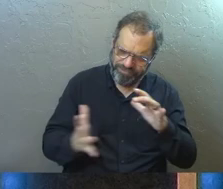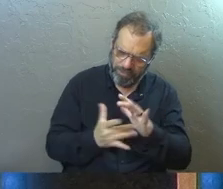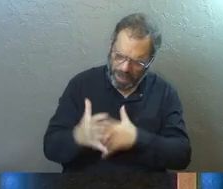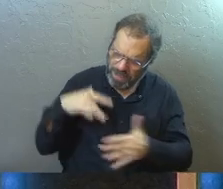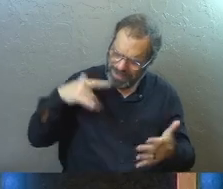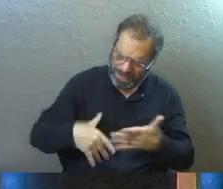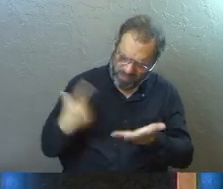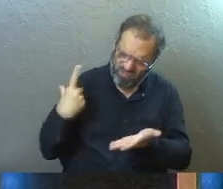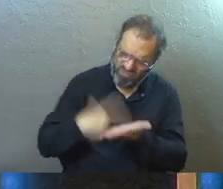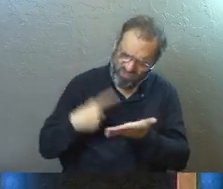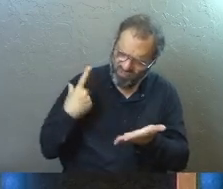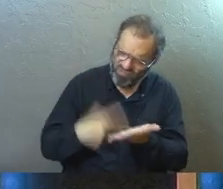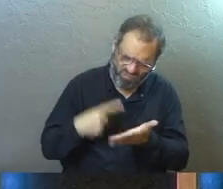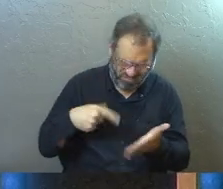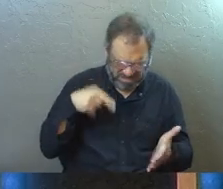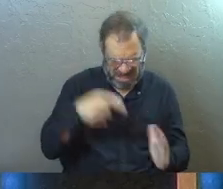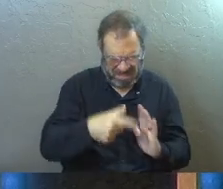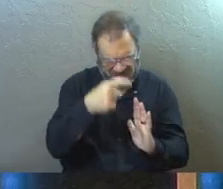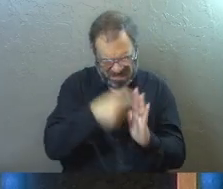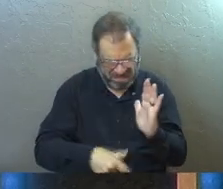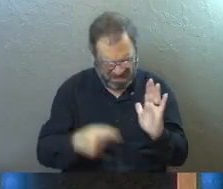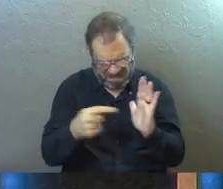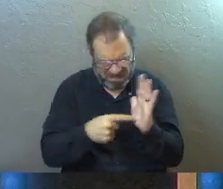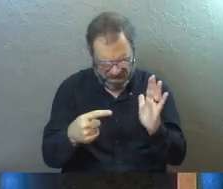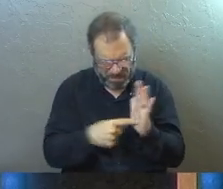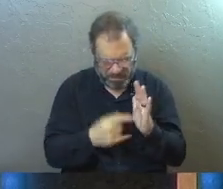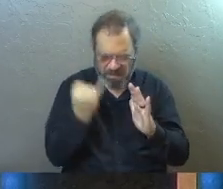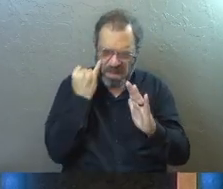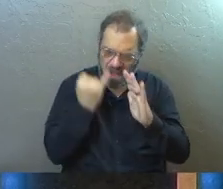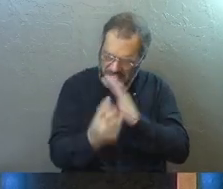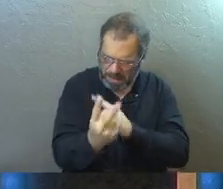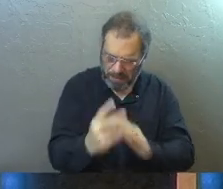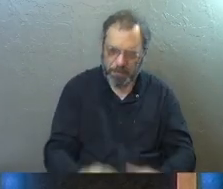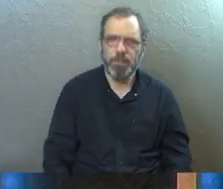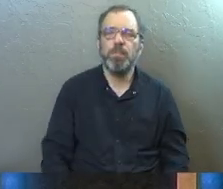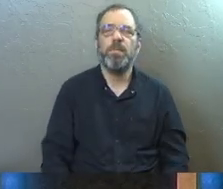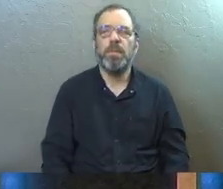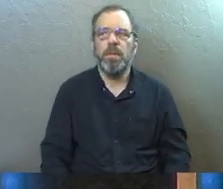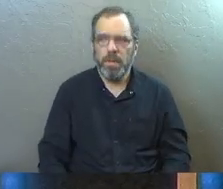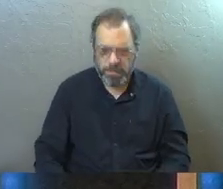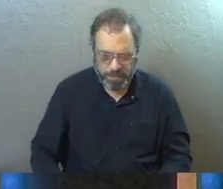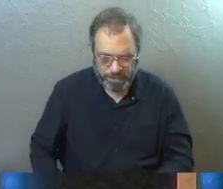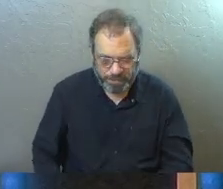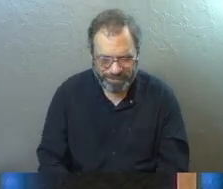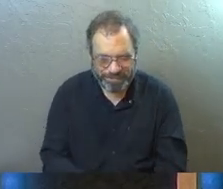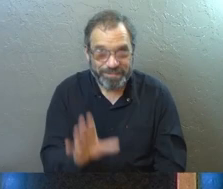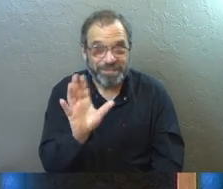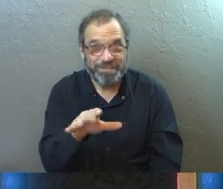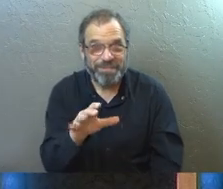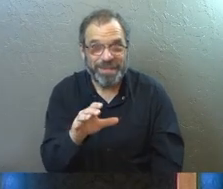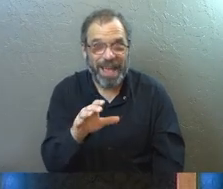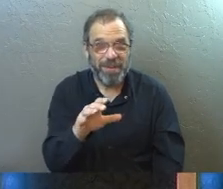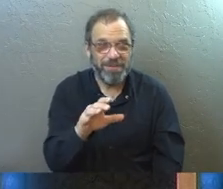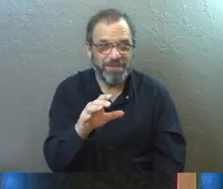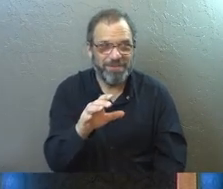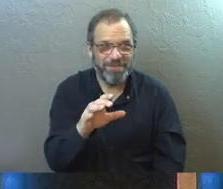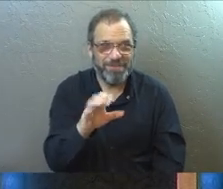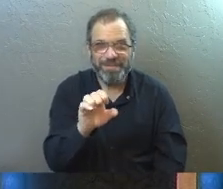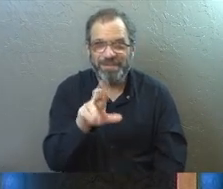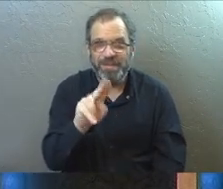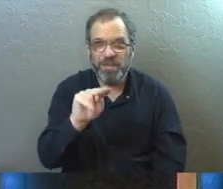up here. We're going to talk through this passage, the prophet Isaiah. I love what the eunuch does here.